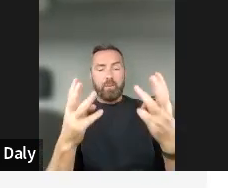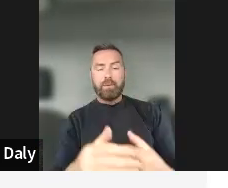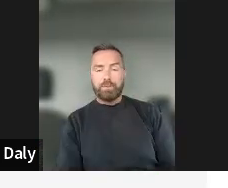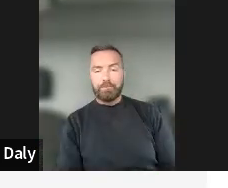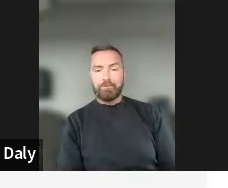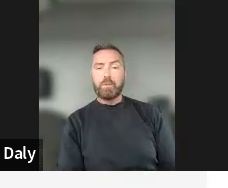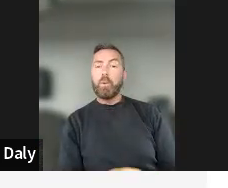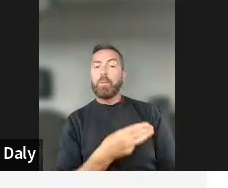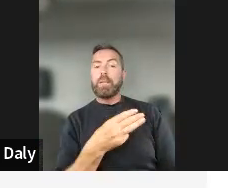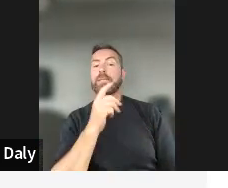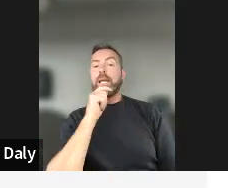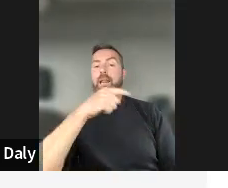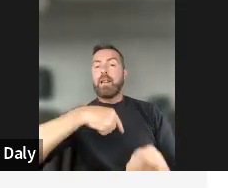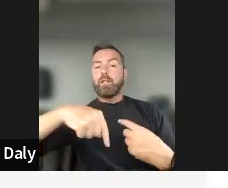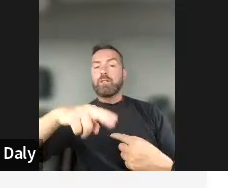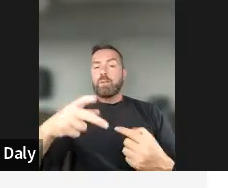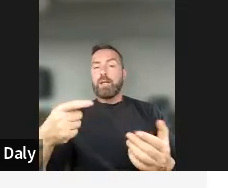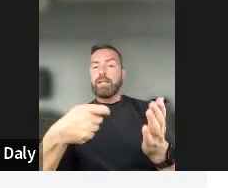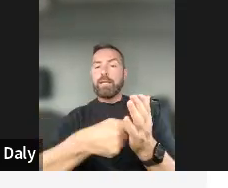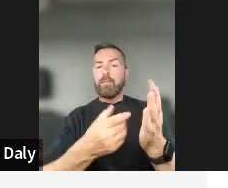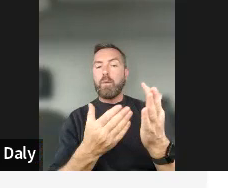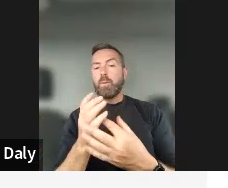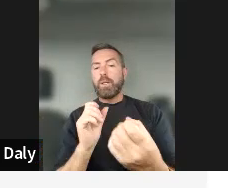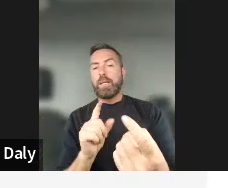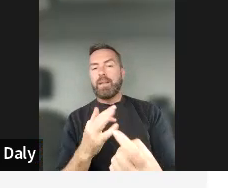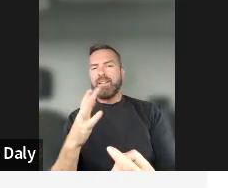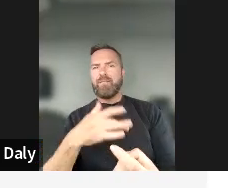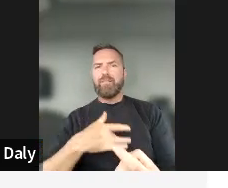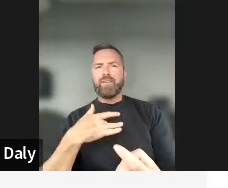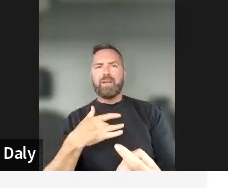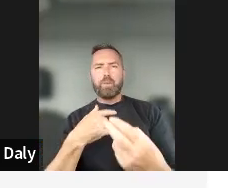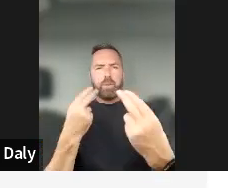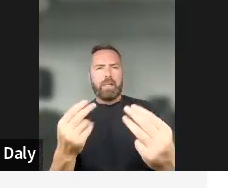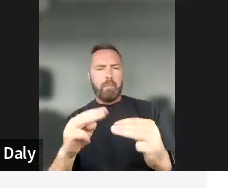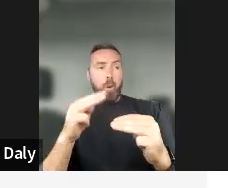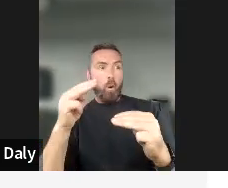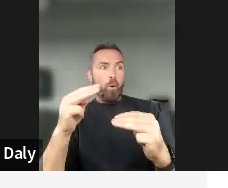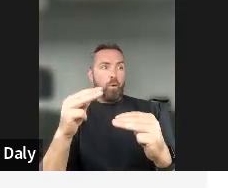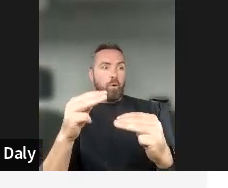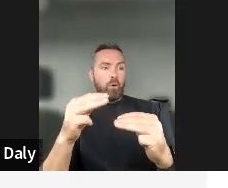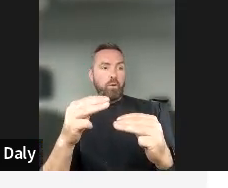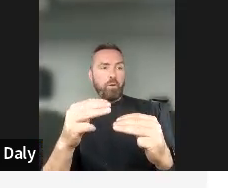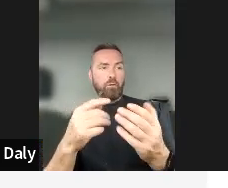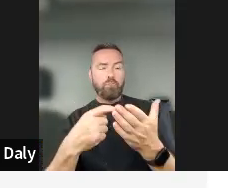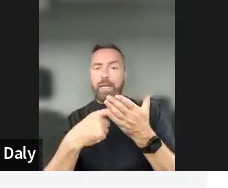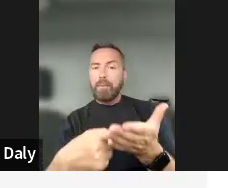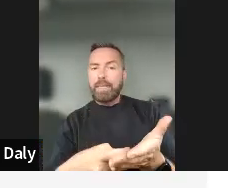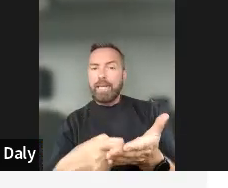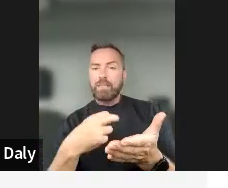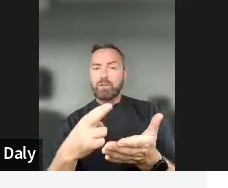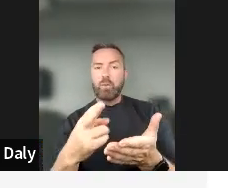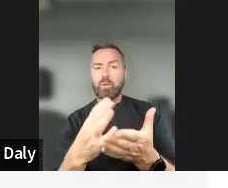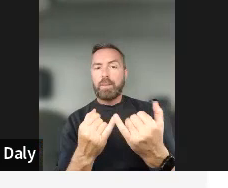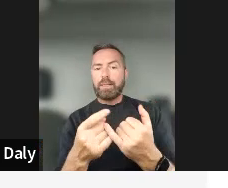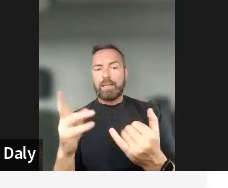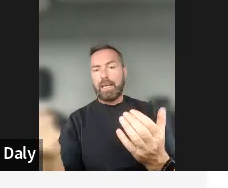please let us know if you feel like, you know, sending more suggestions afterwards. And maybe,